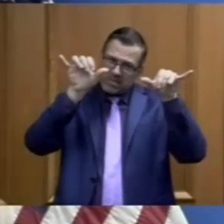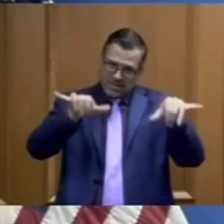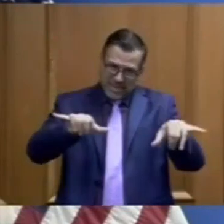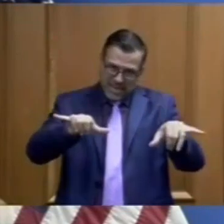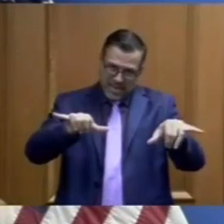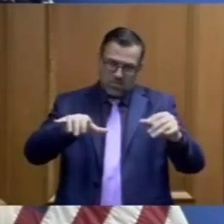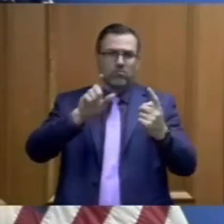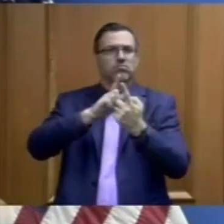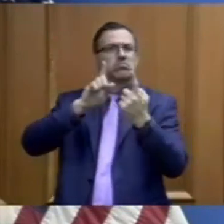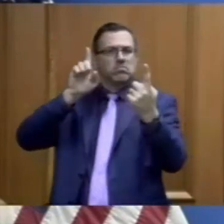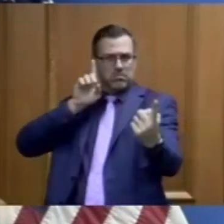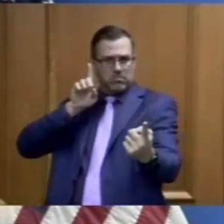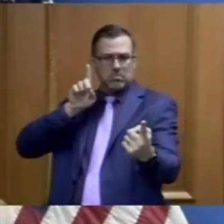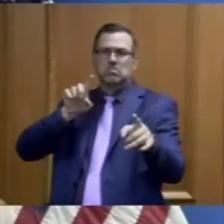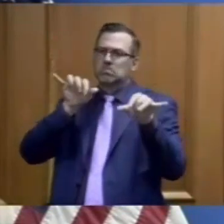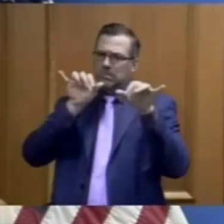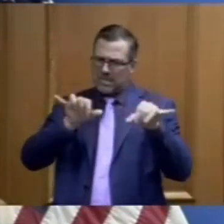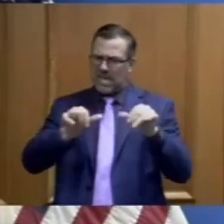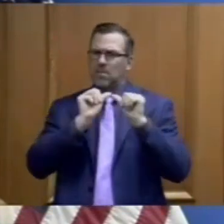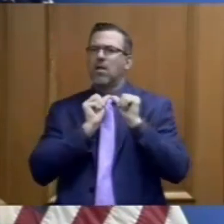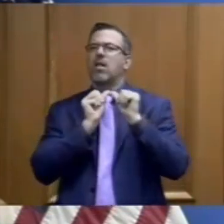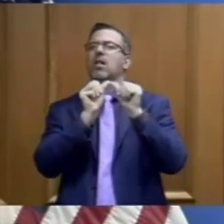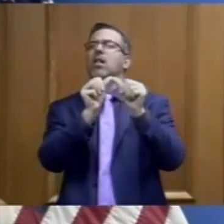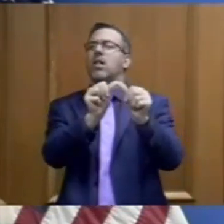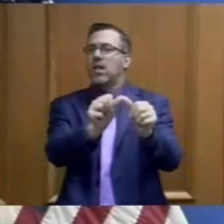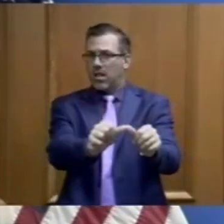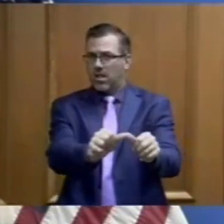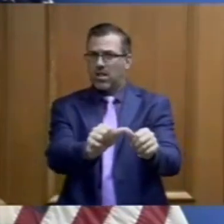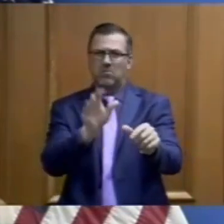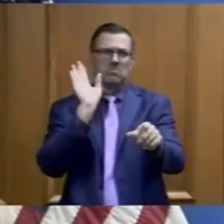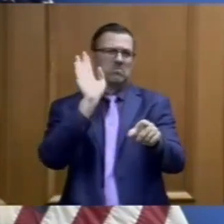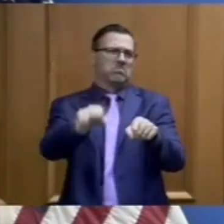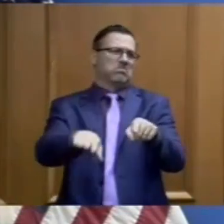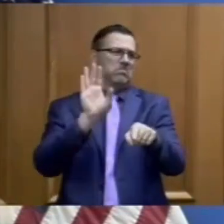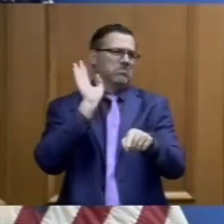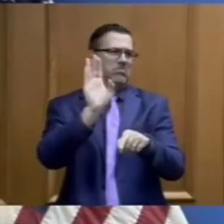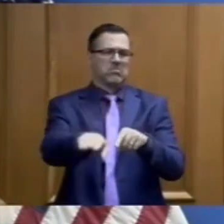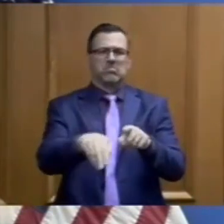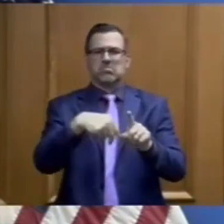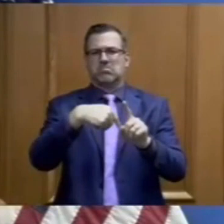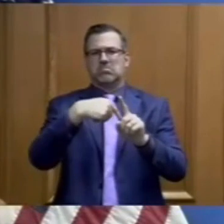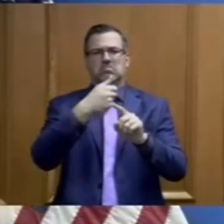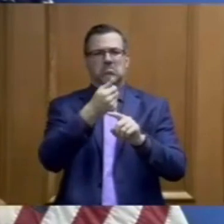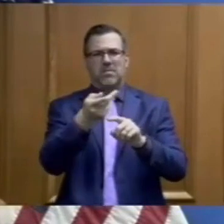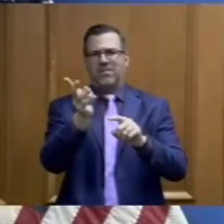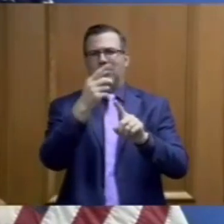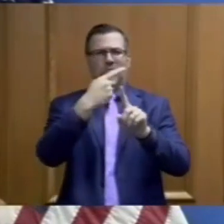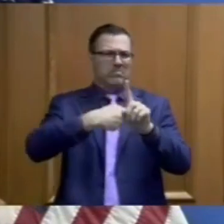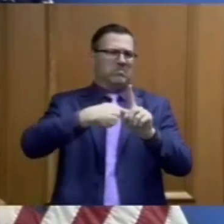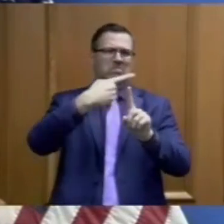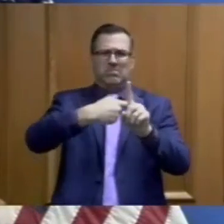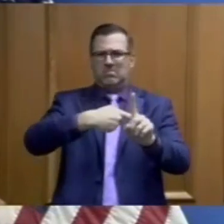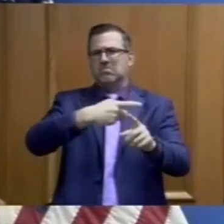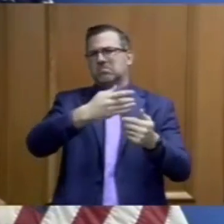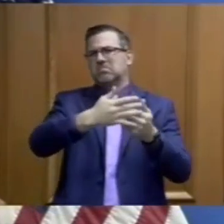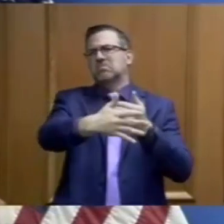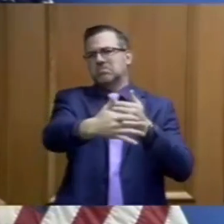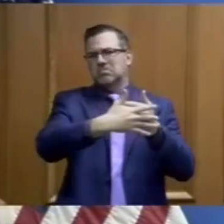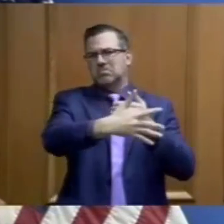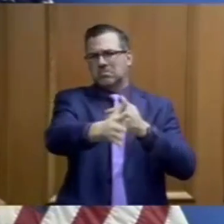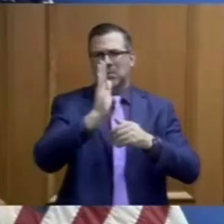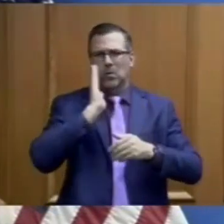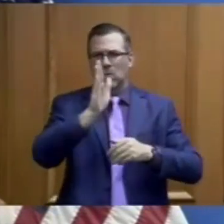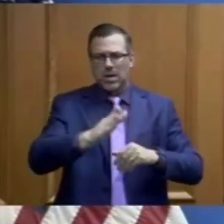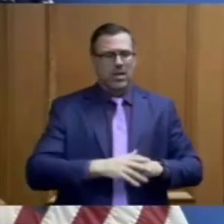guidelines in place even beyond and into the next few weeks. So for